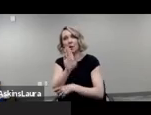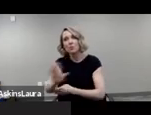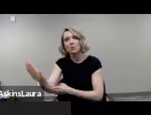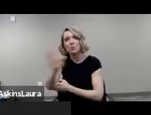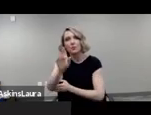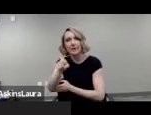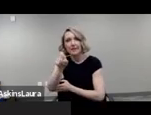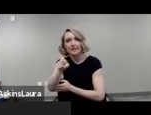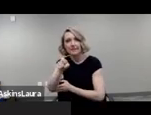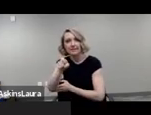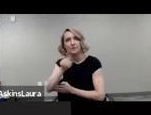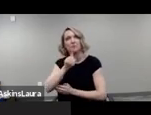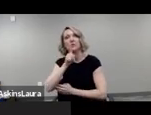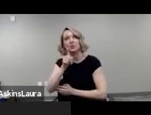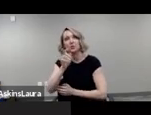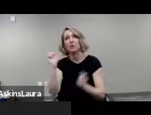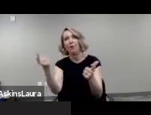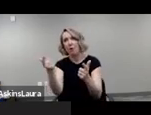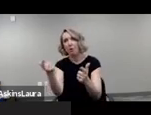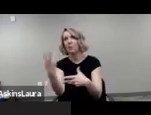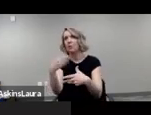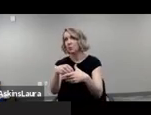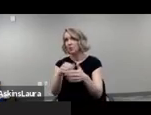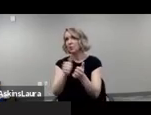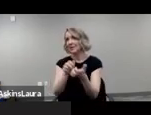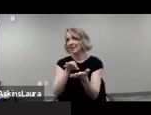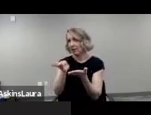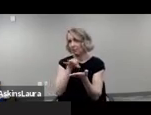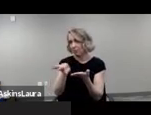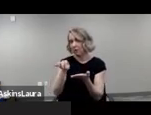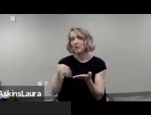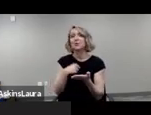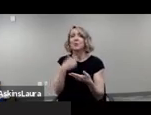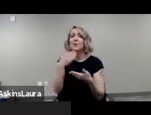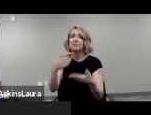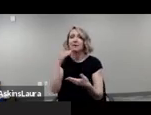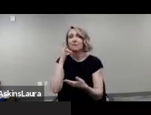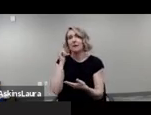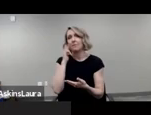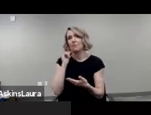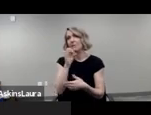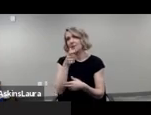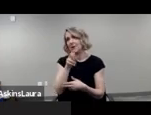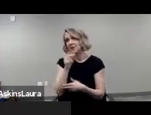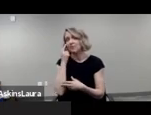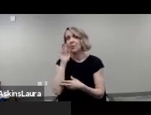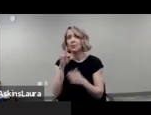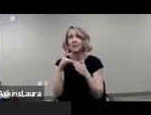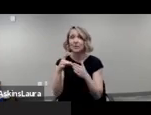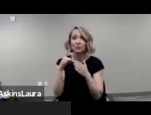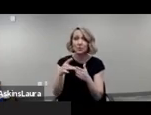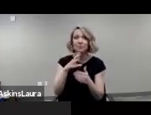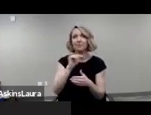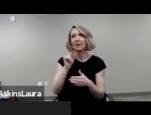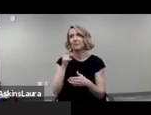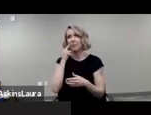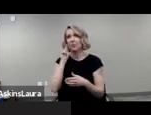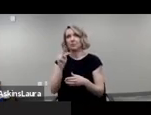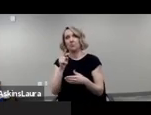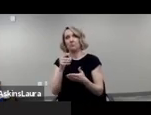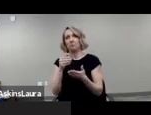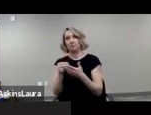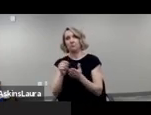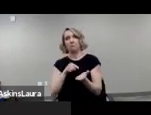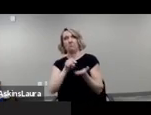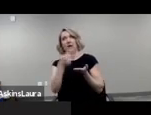to make sure that are counted so we thank the california foundation for their leadership and also for their generosity for the funding of the families